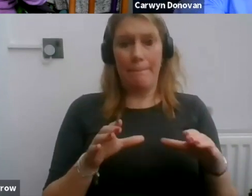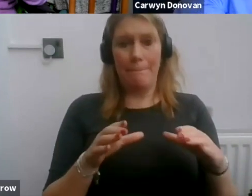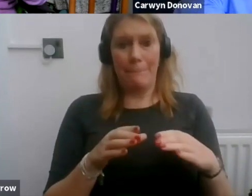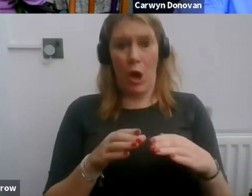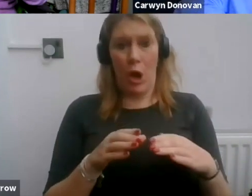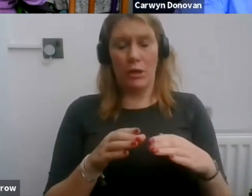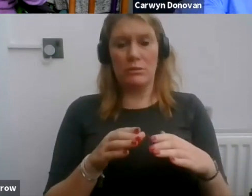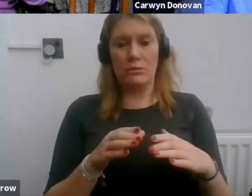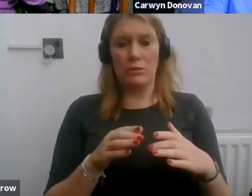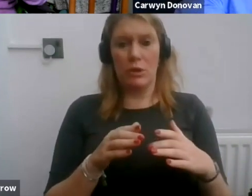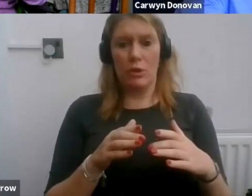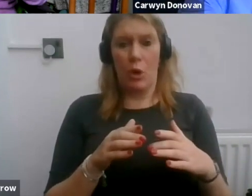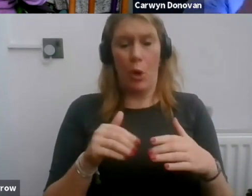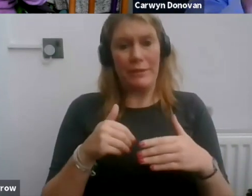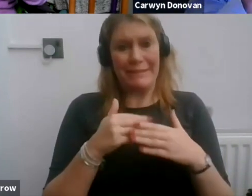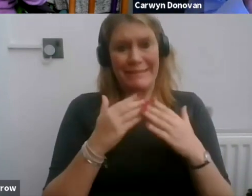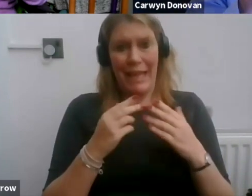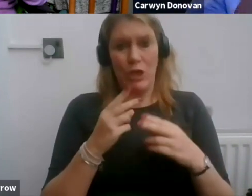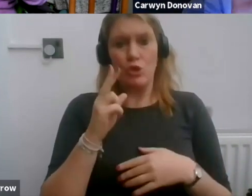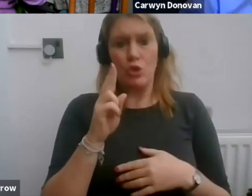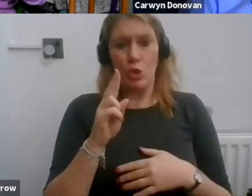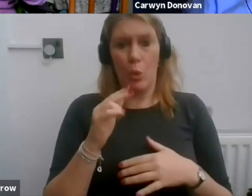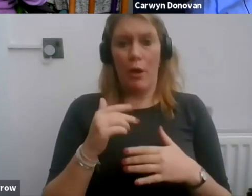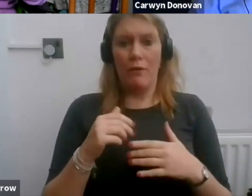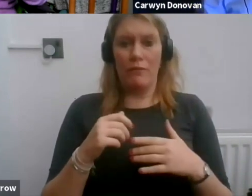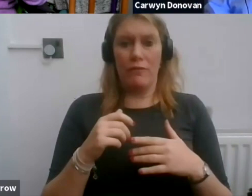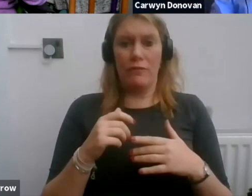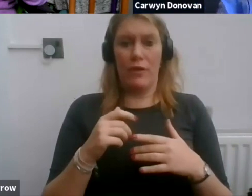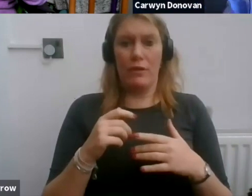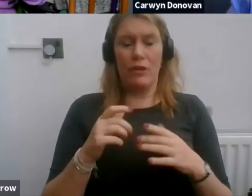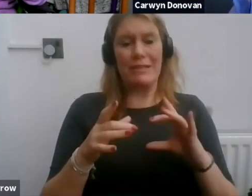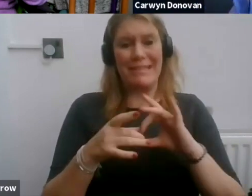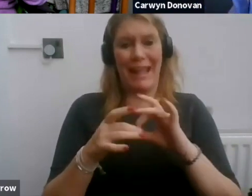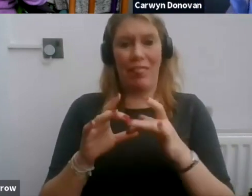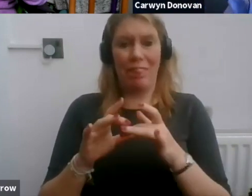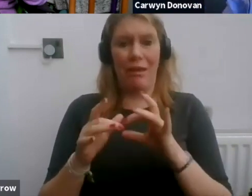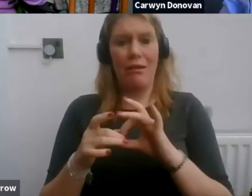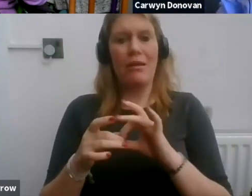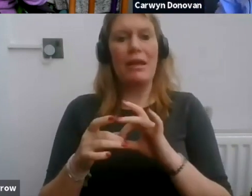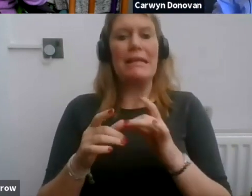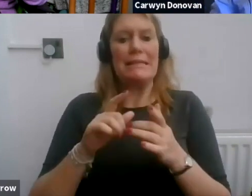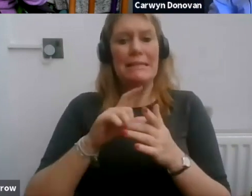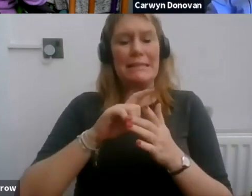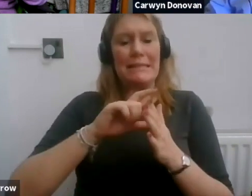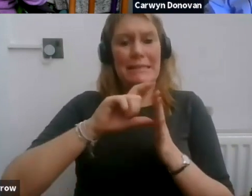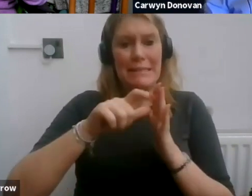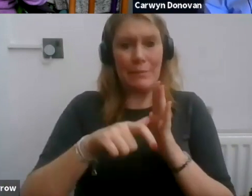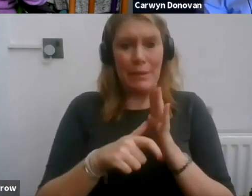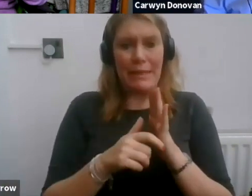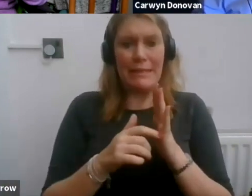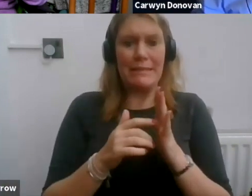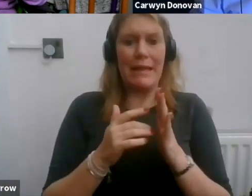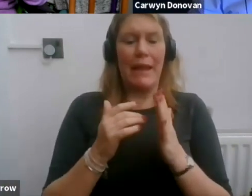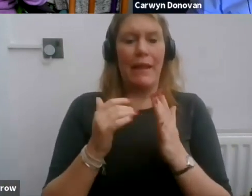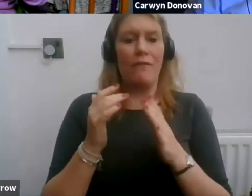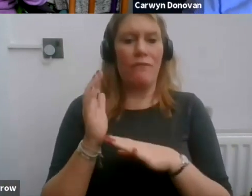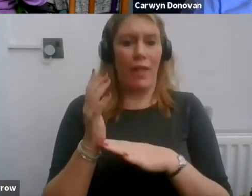on day two of the Together Disability Film Festival, there is power in the union.